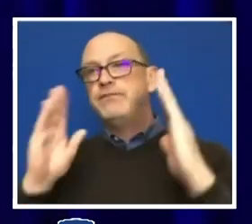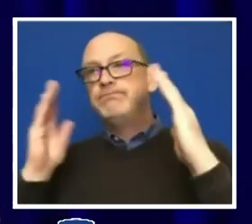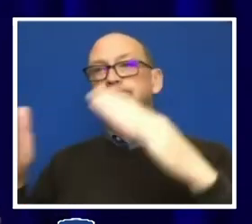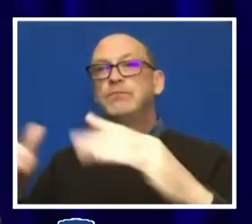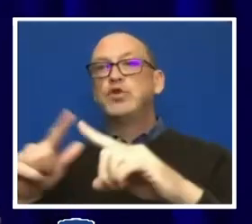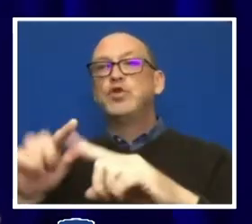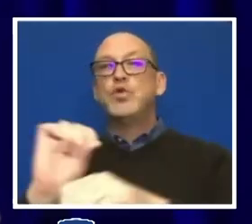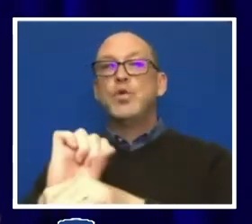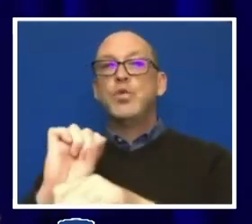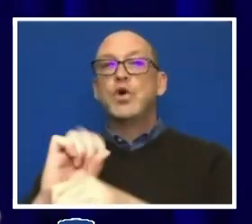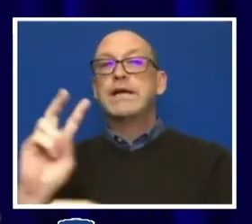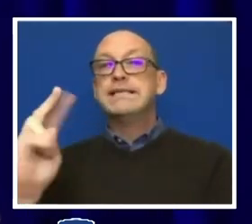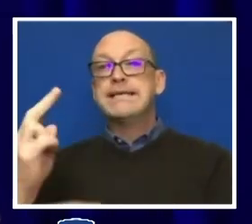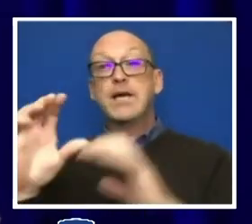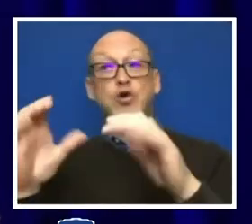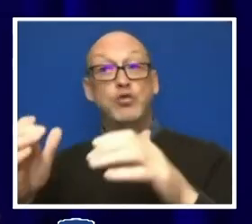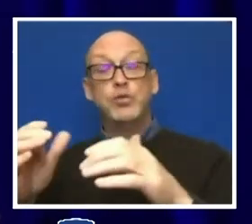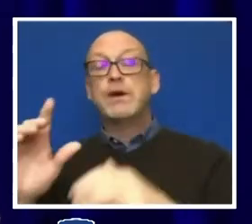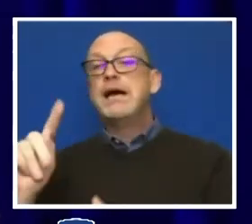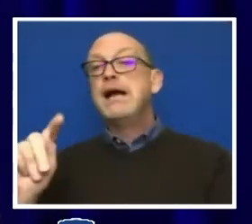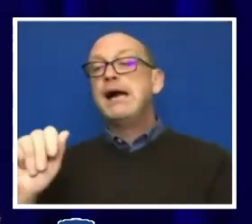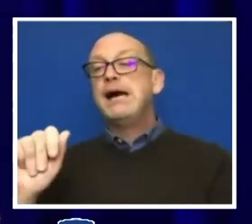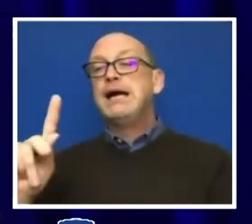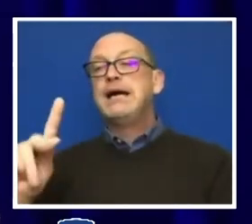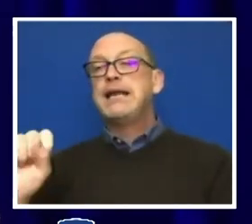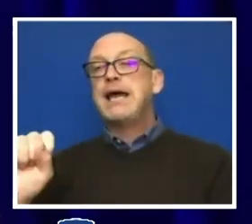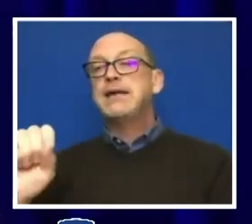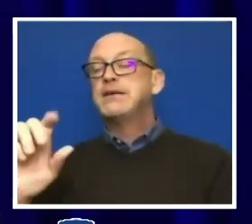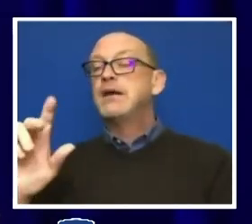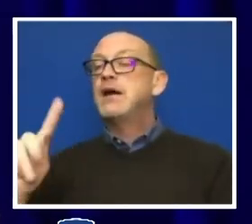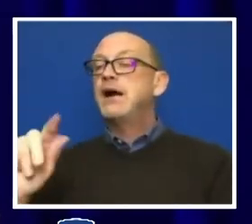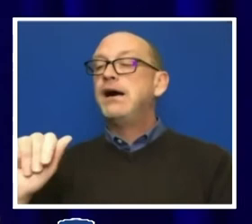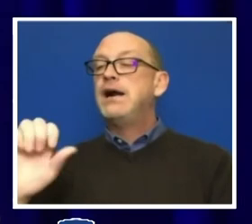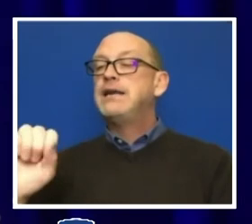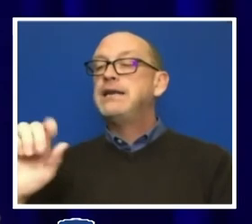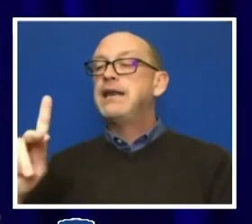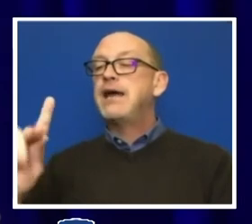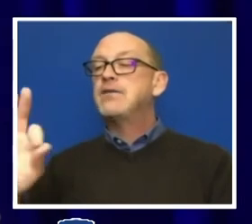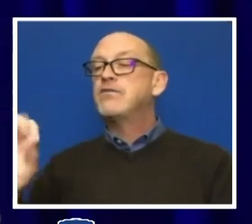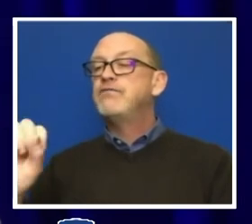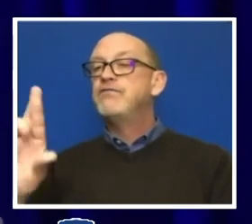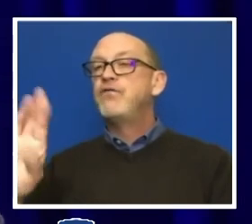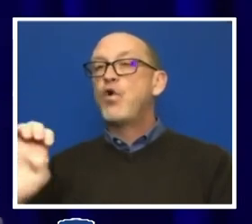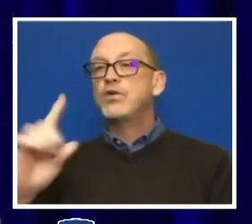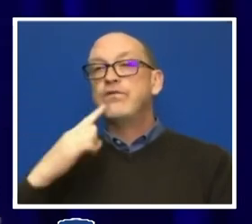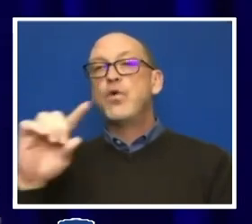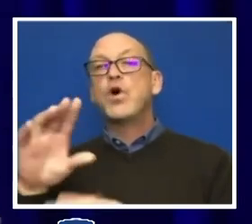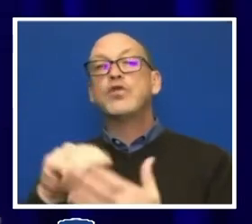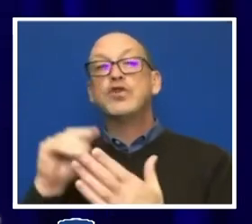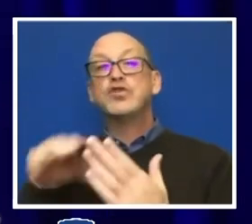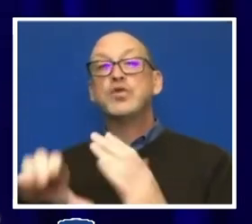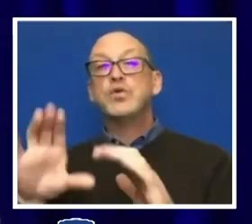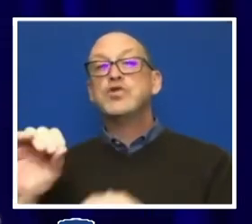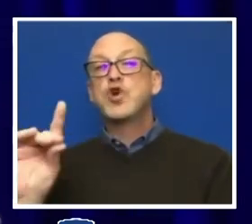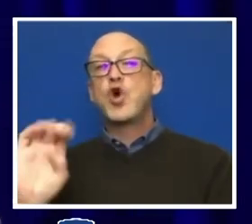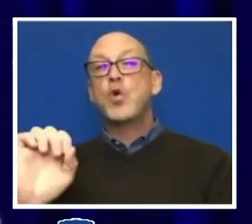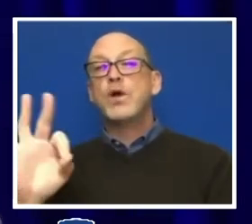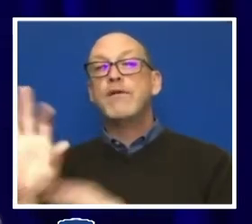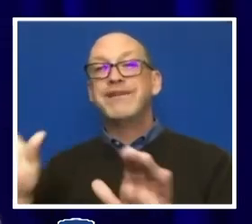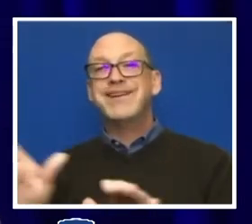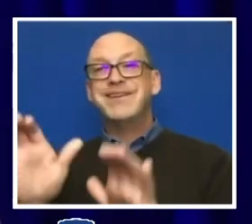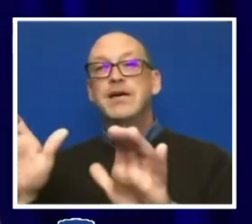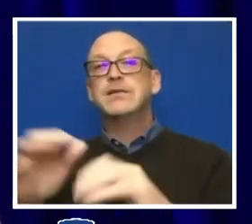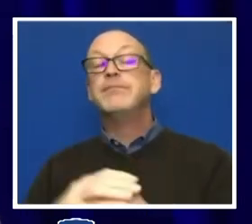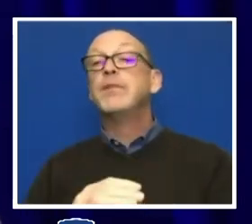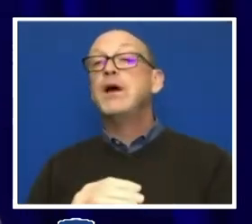the second group, the task force that studied the Student Code of Conduct. The importance of this work was made clear in the